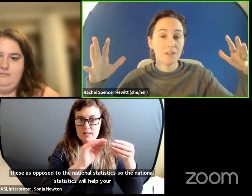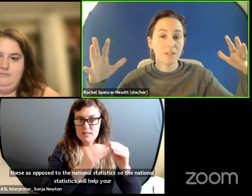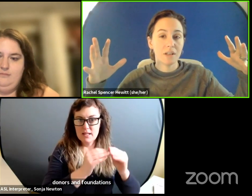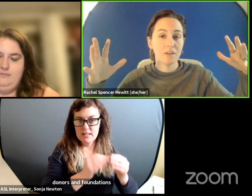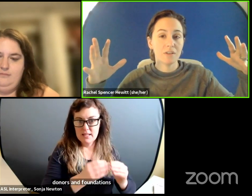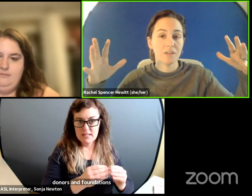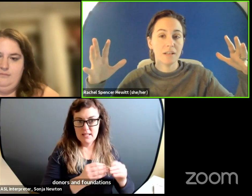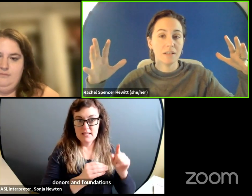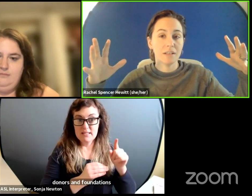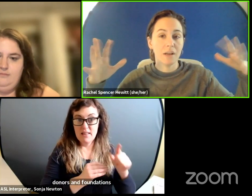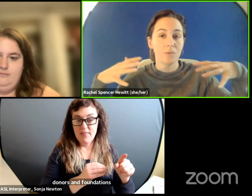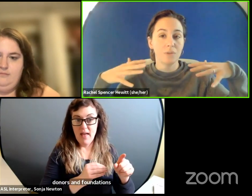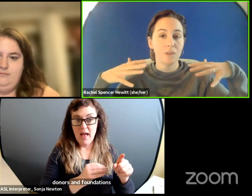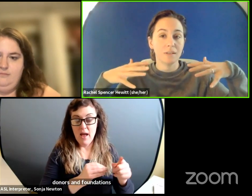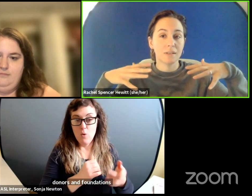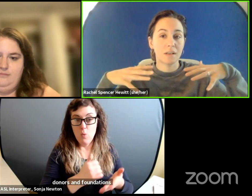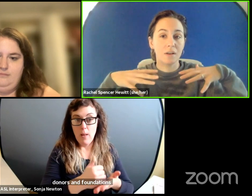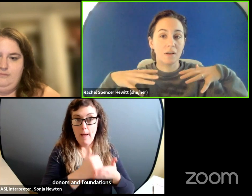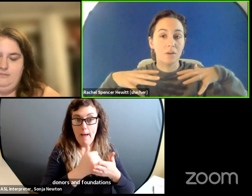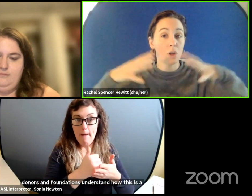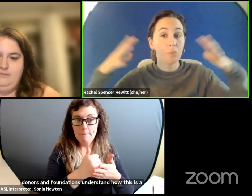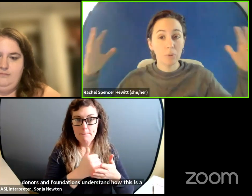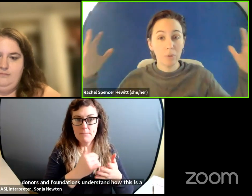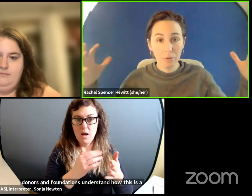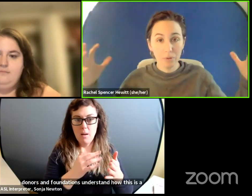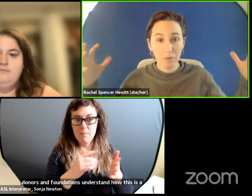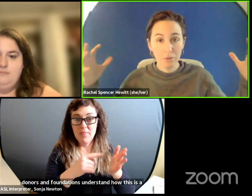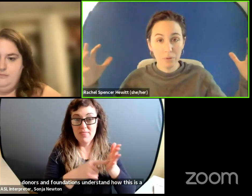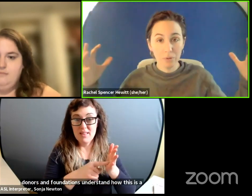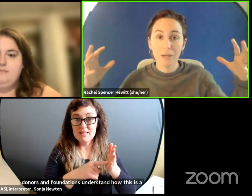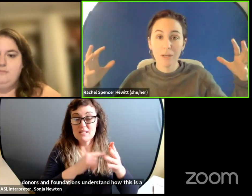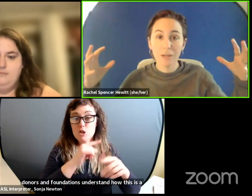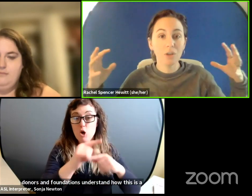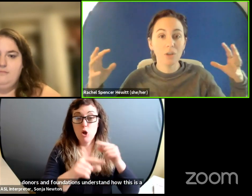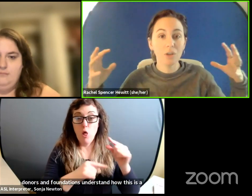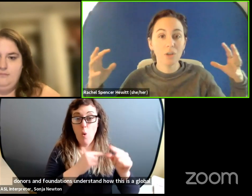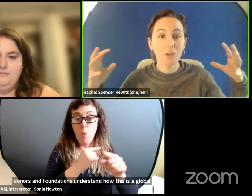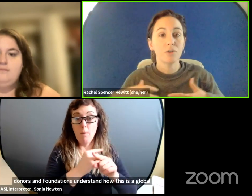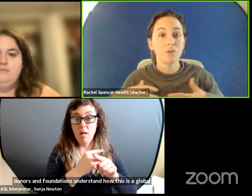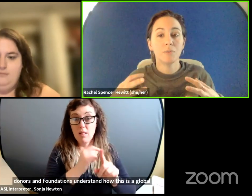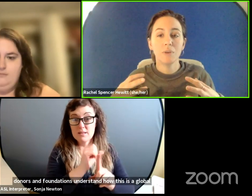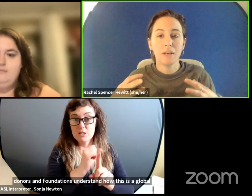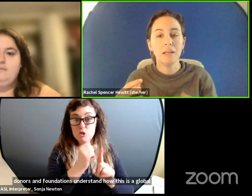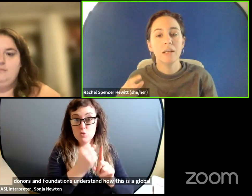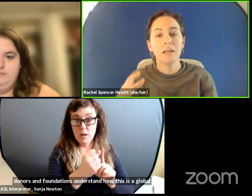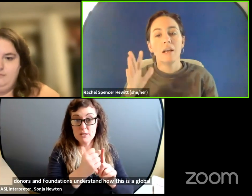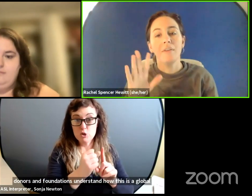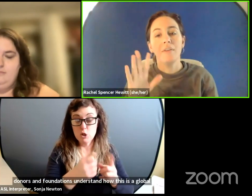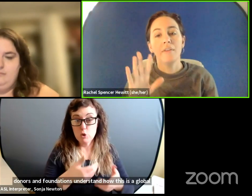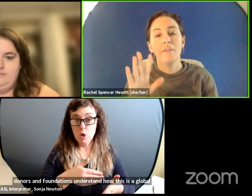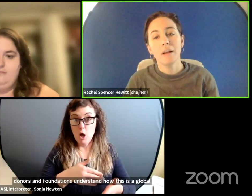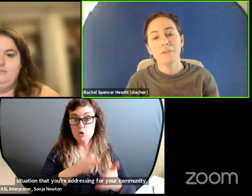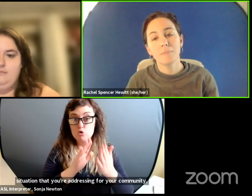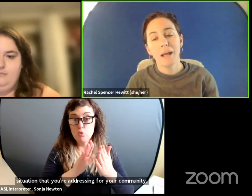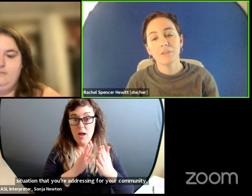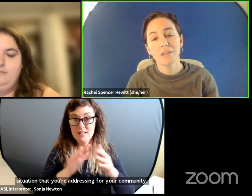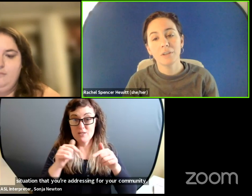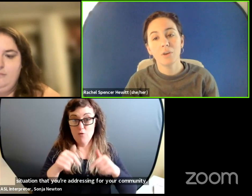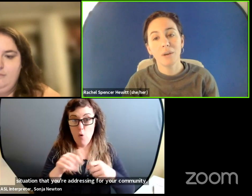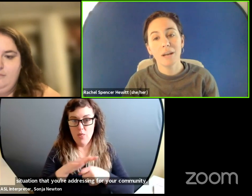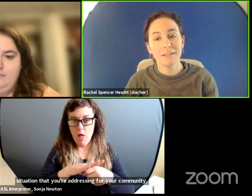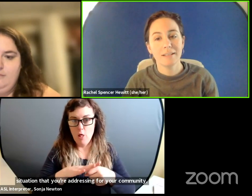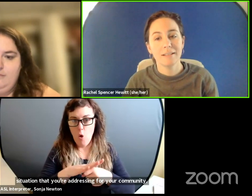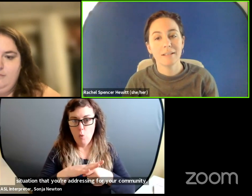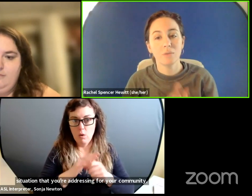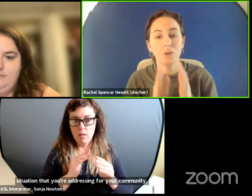foundations understand how this is a global situation that you're addressing for your community. And then the pile pal childcare